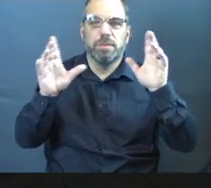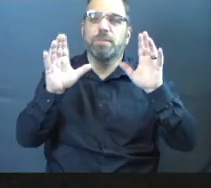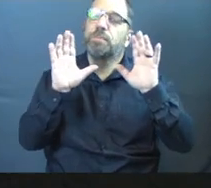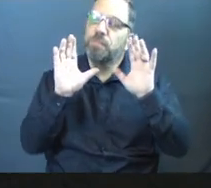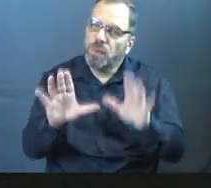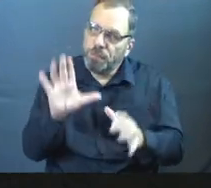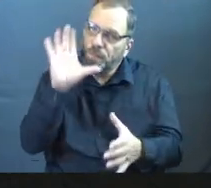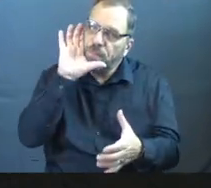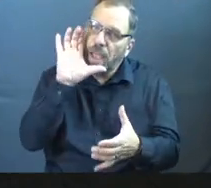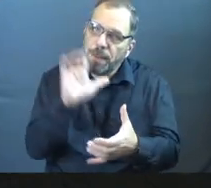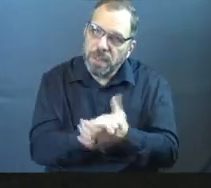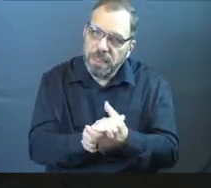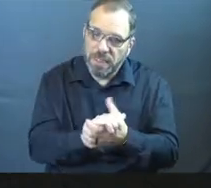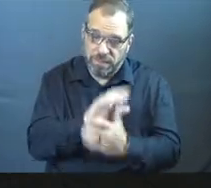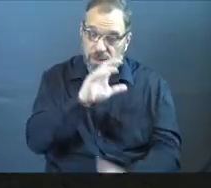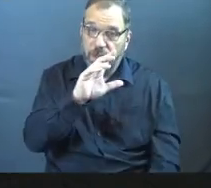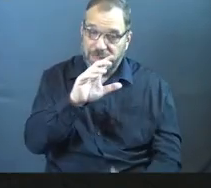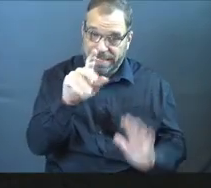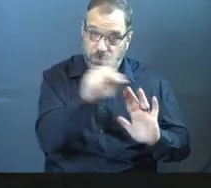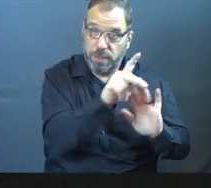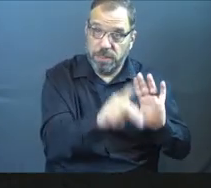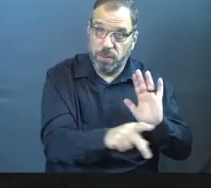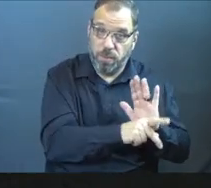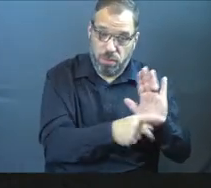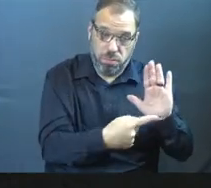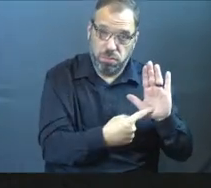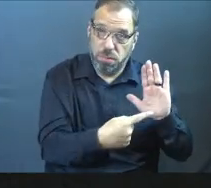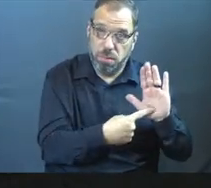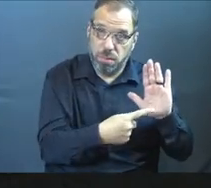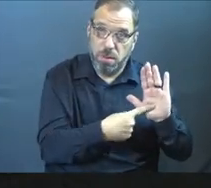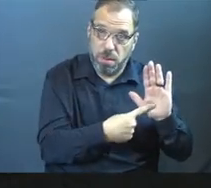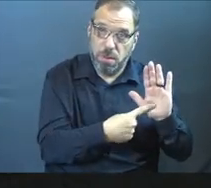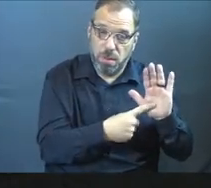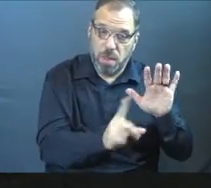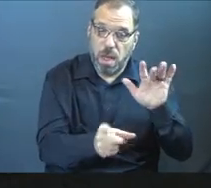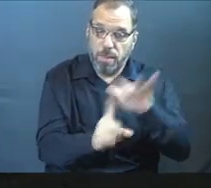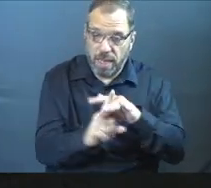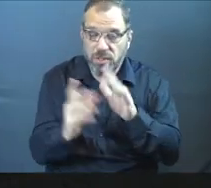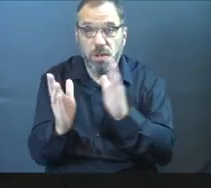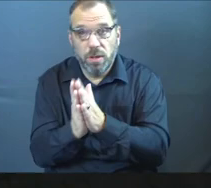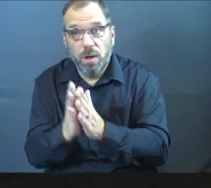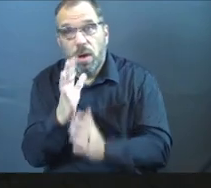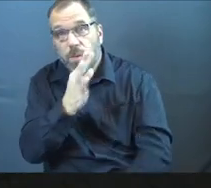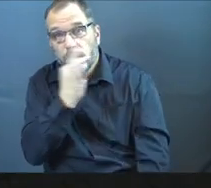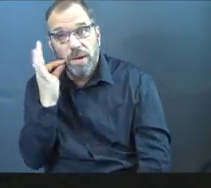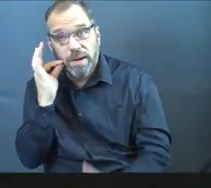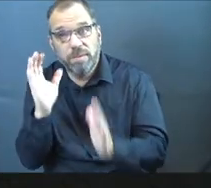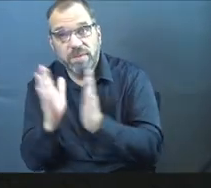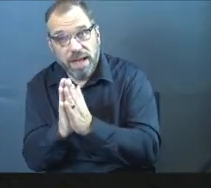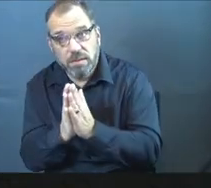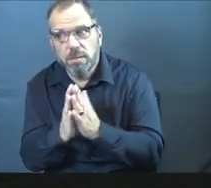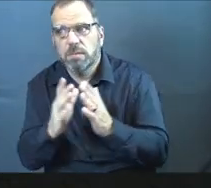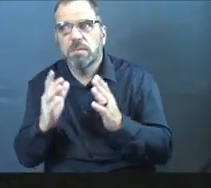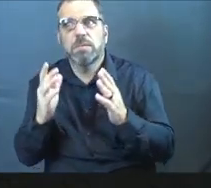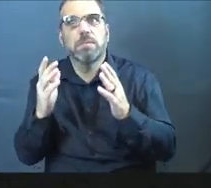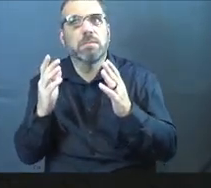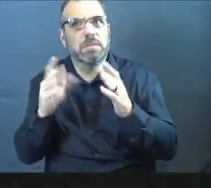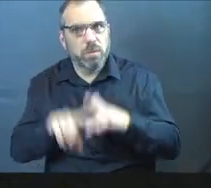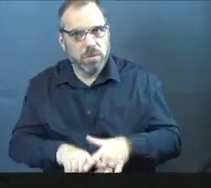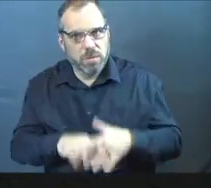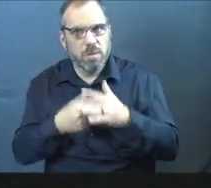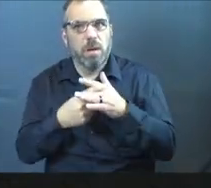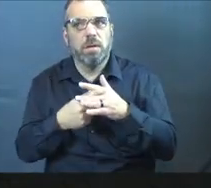So I believe that this principle specifically applies to prayer and fasting in these 21 days that we're entering into.